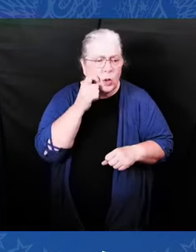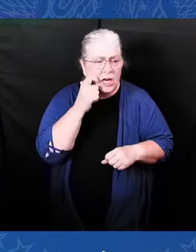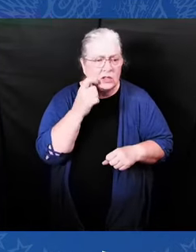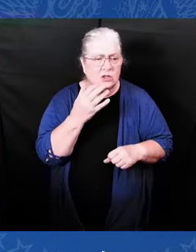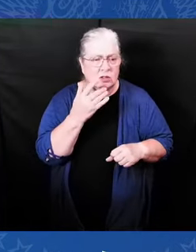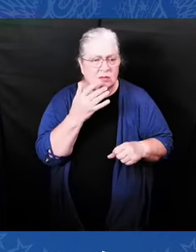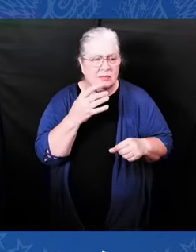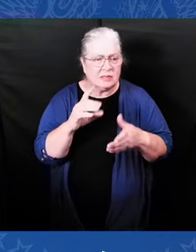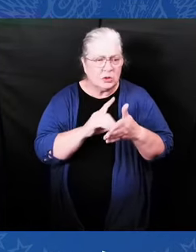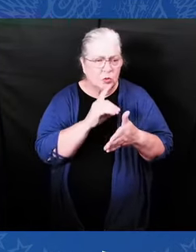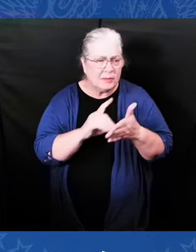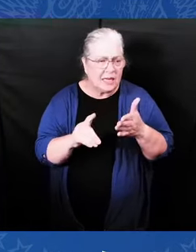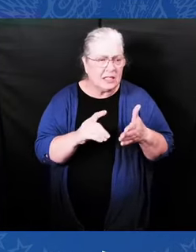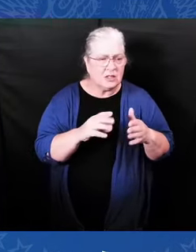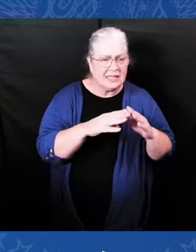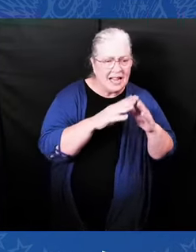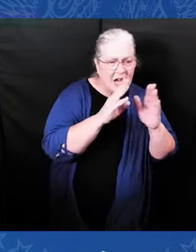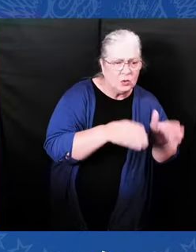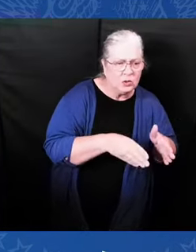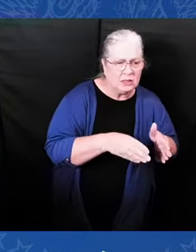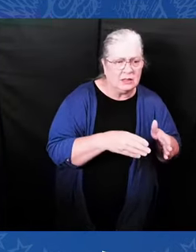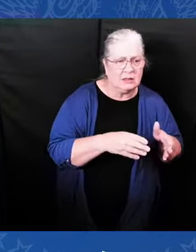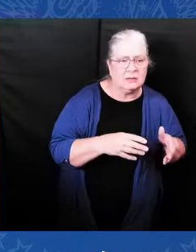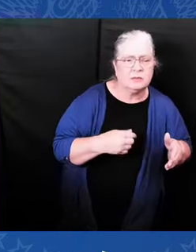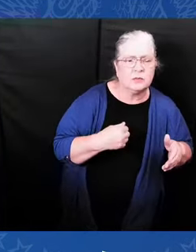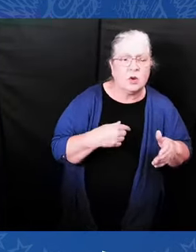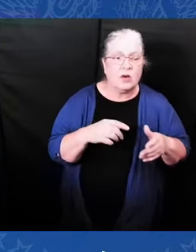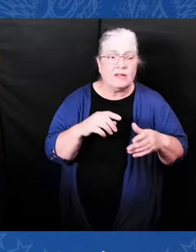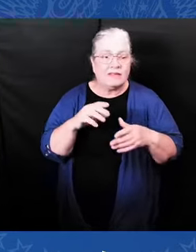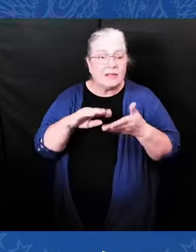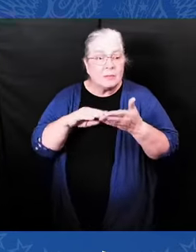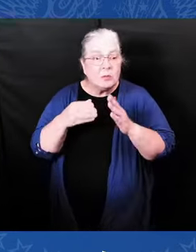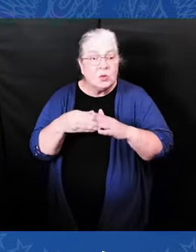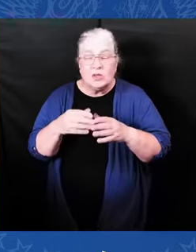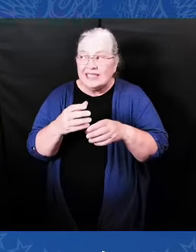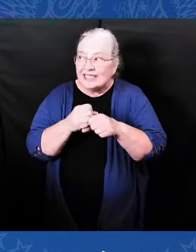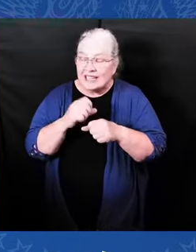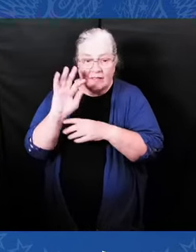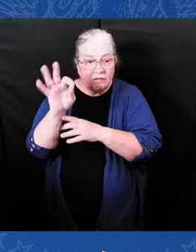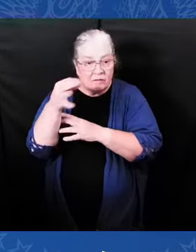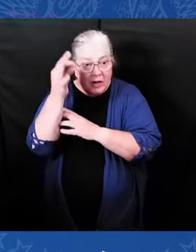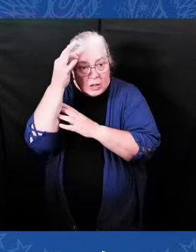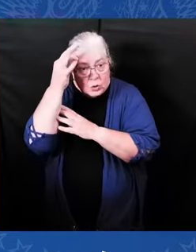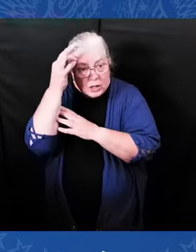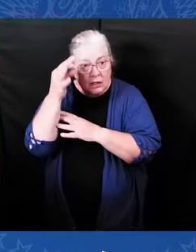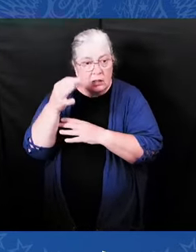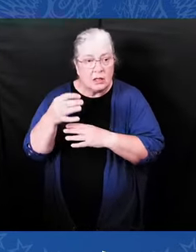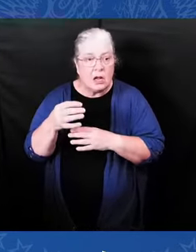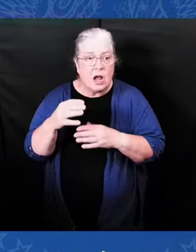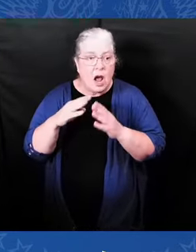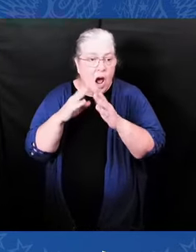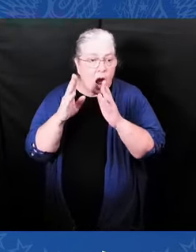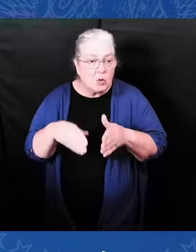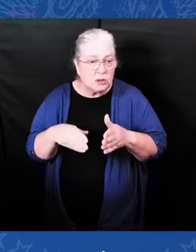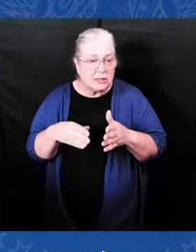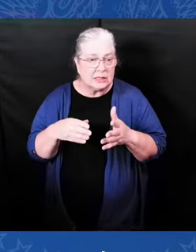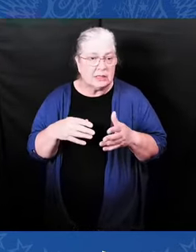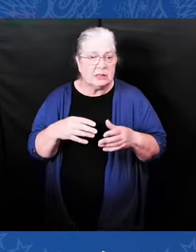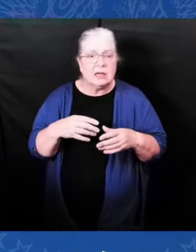— take meaningful, affirmative steps to overcome patterns of segregation to give everybody — everybody a fair shot that lives there.